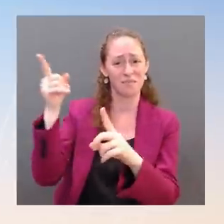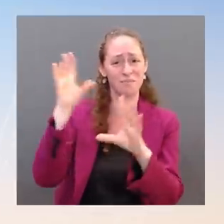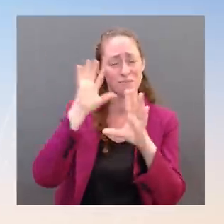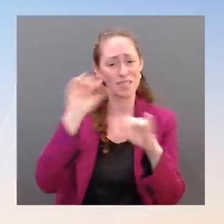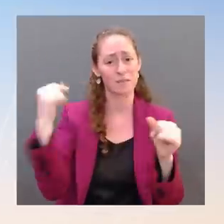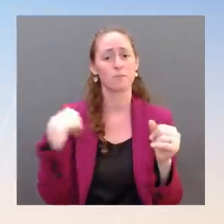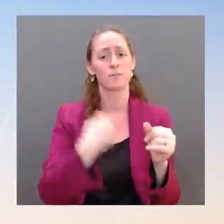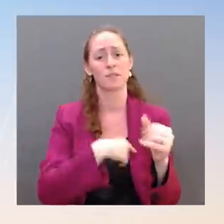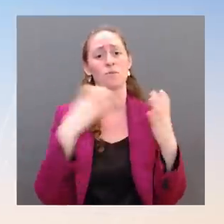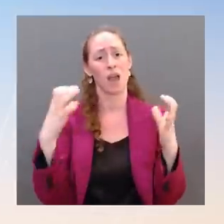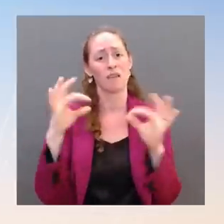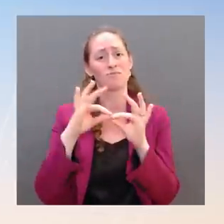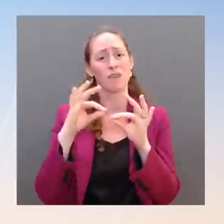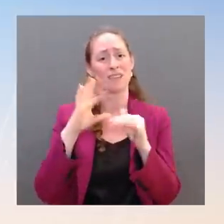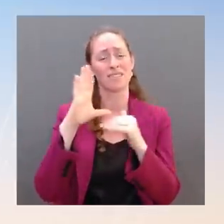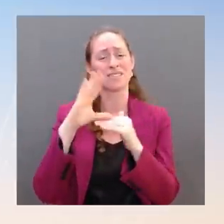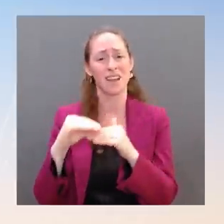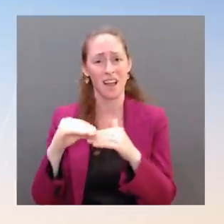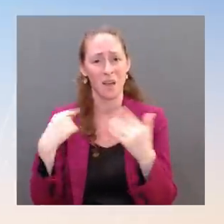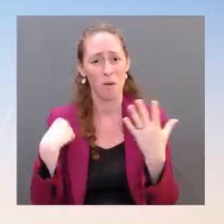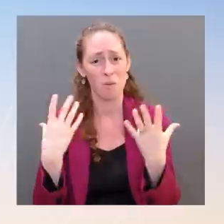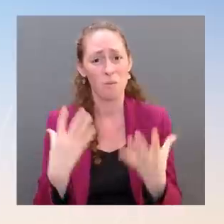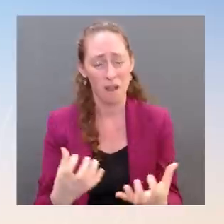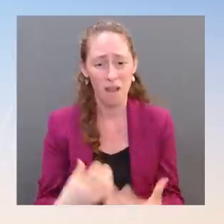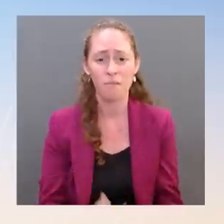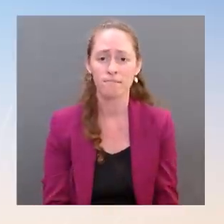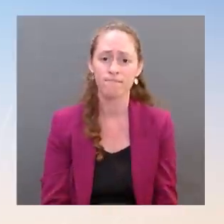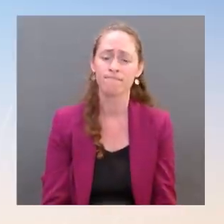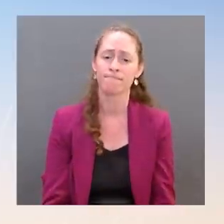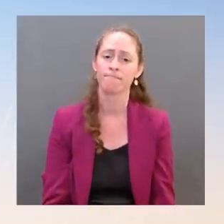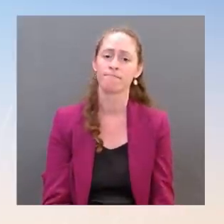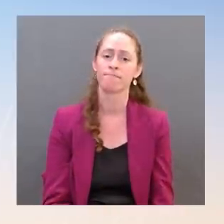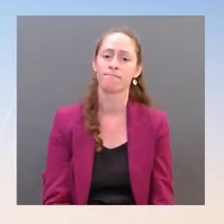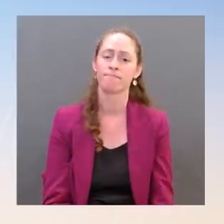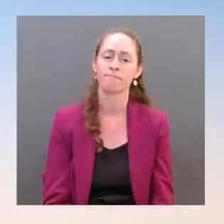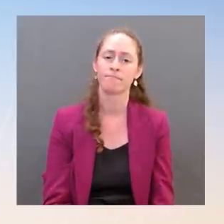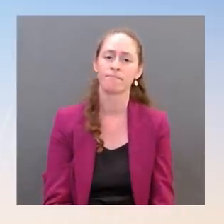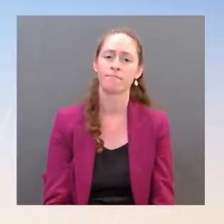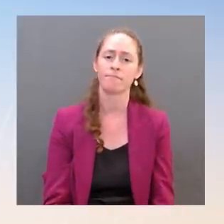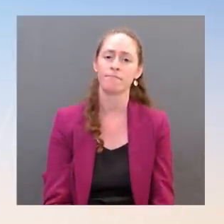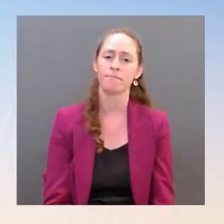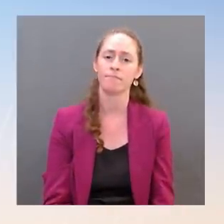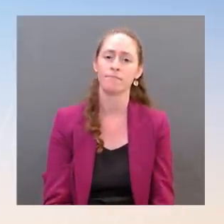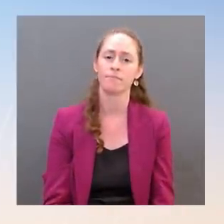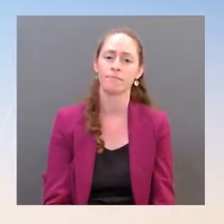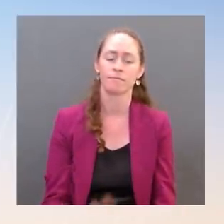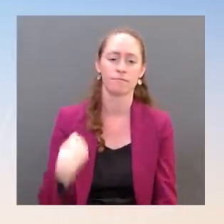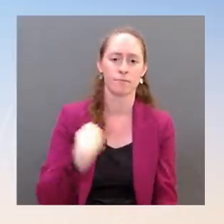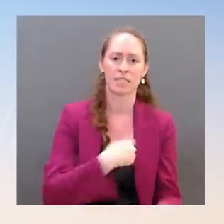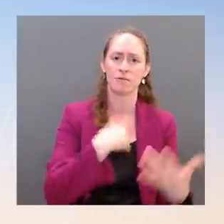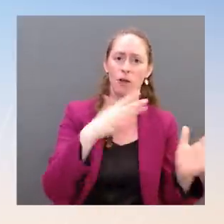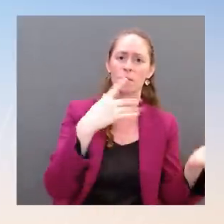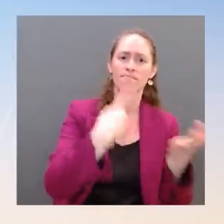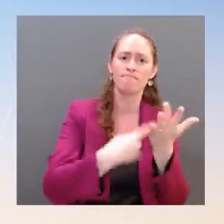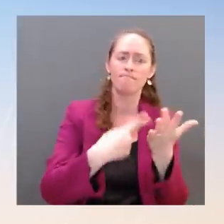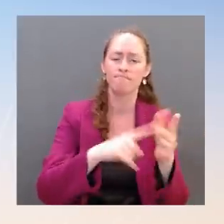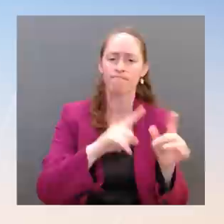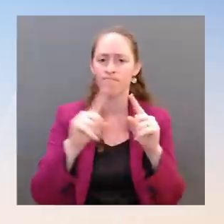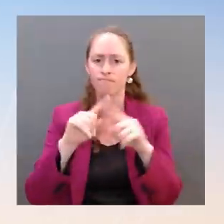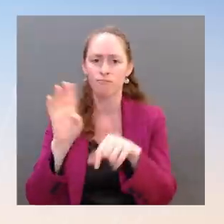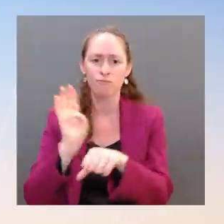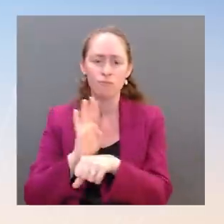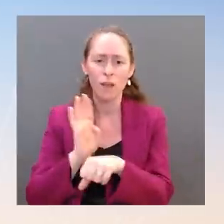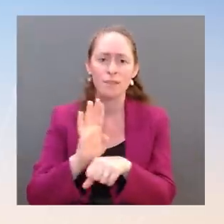steps with private sector to lower the price of high-speed Internet for tens of millions of Americans. The President traveled to Illinois to announce new